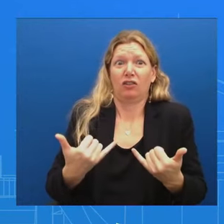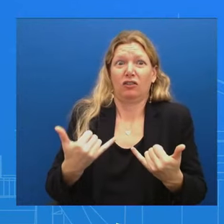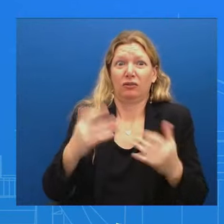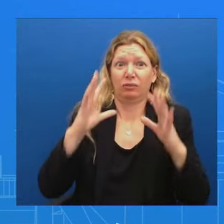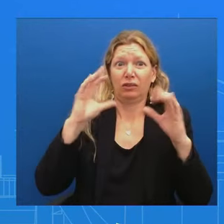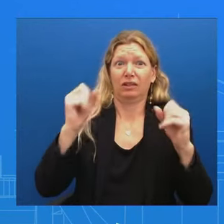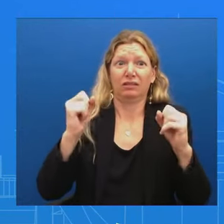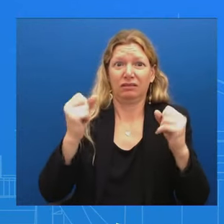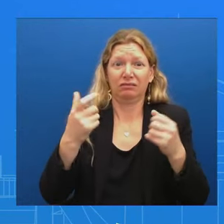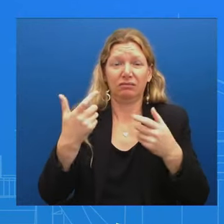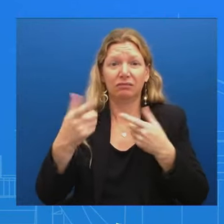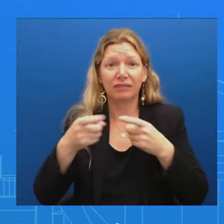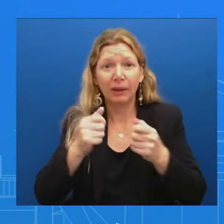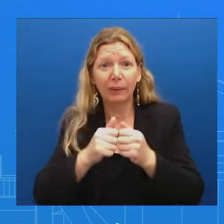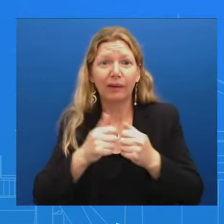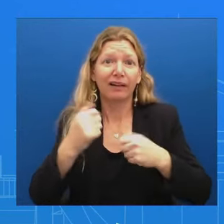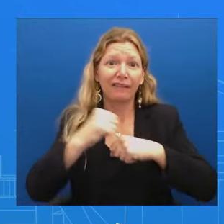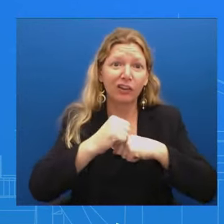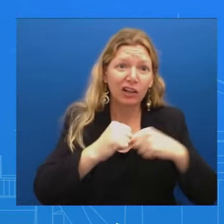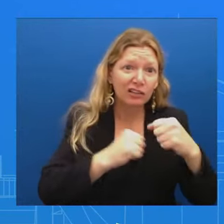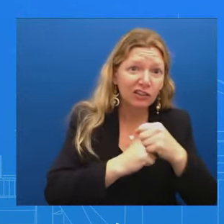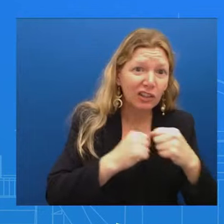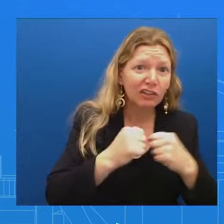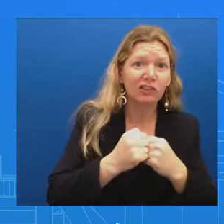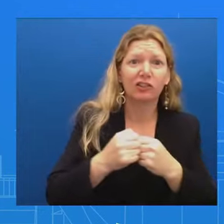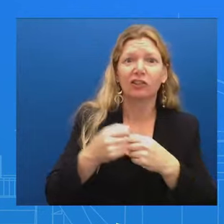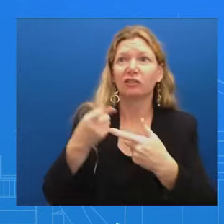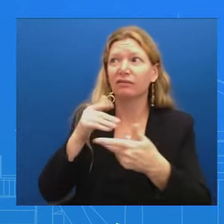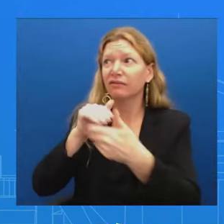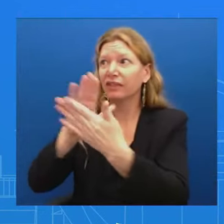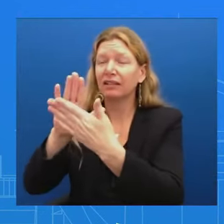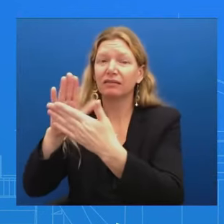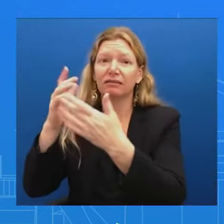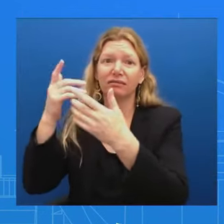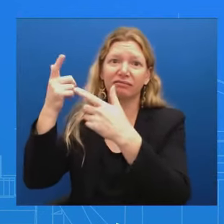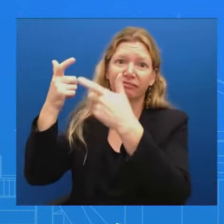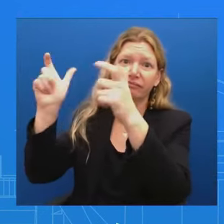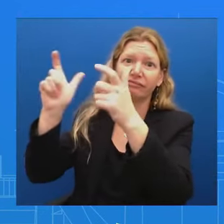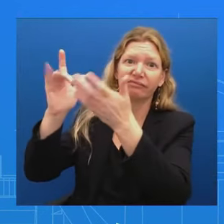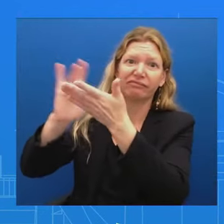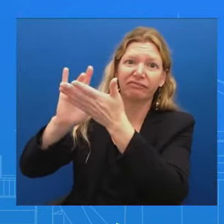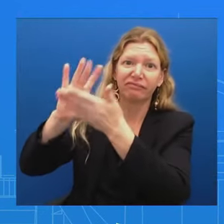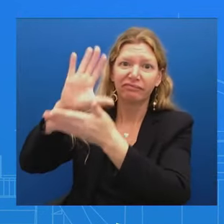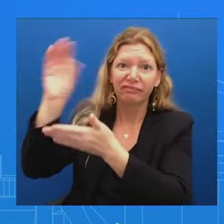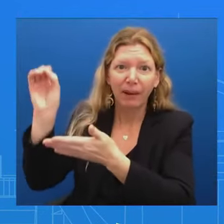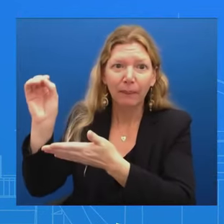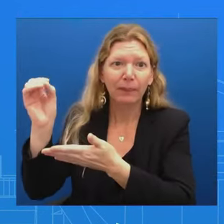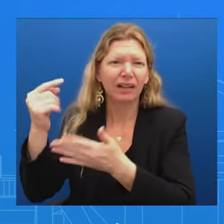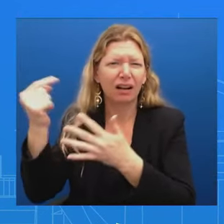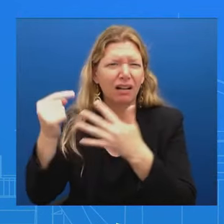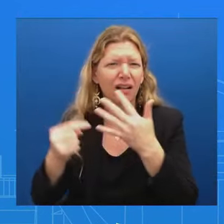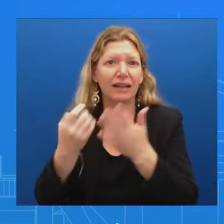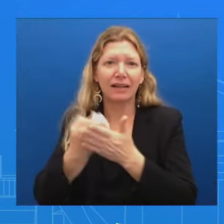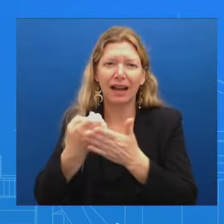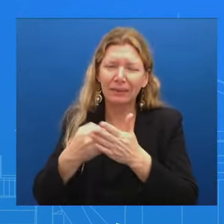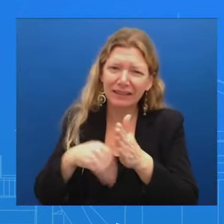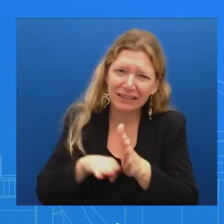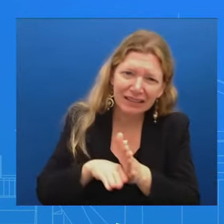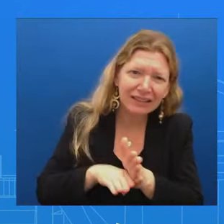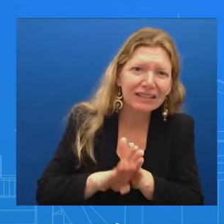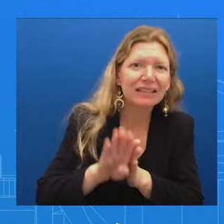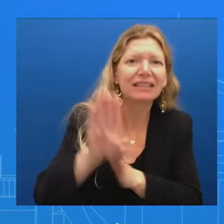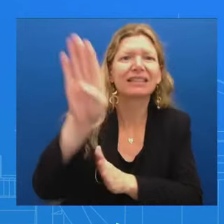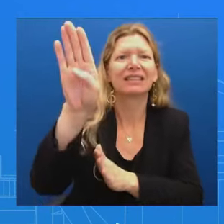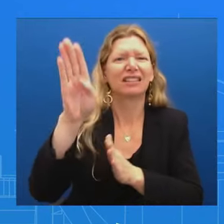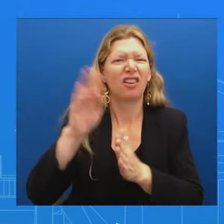economy back on its feet All of these things are important Let's not forget what's going on outside of this country What's going on in Ukraine What's going on in the Middle